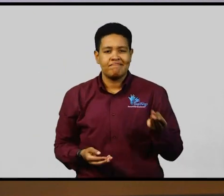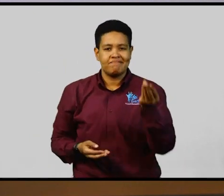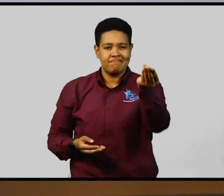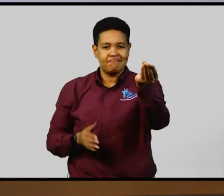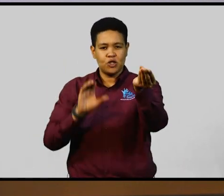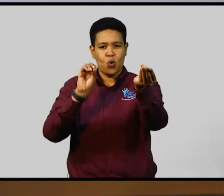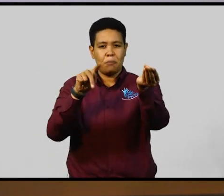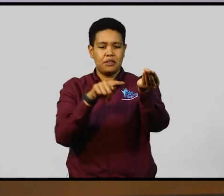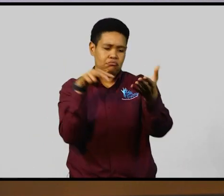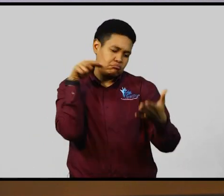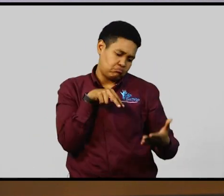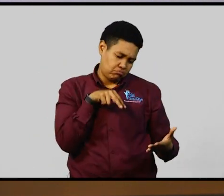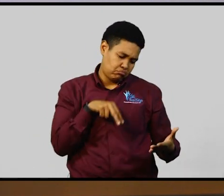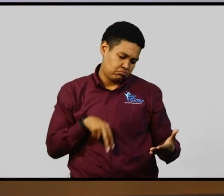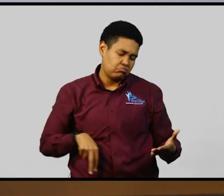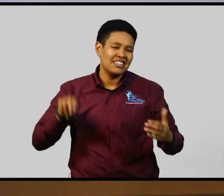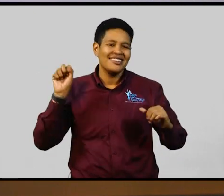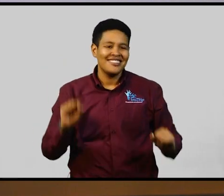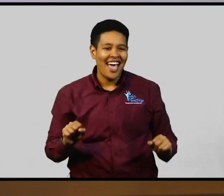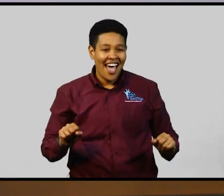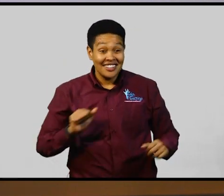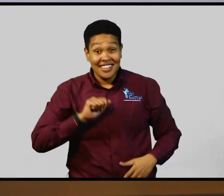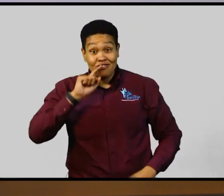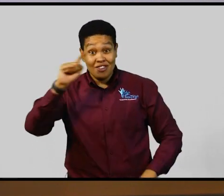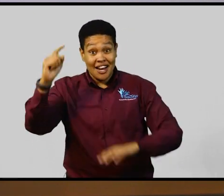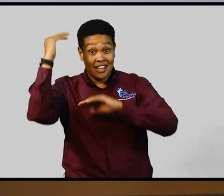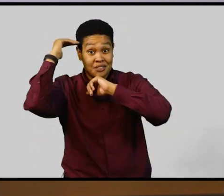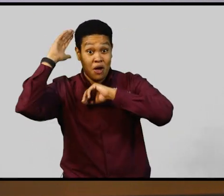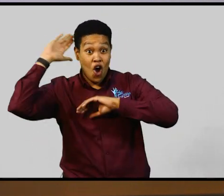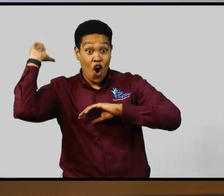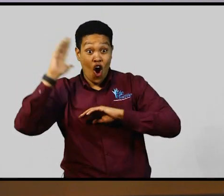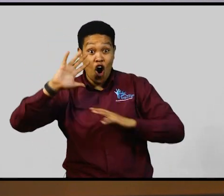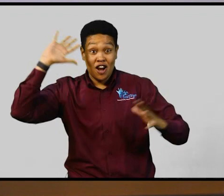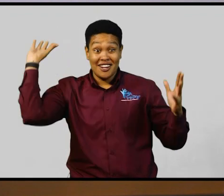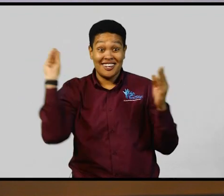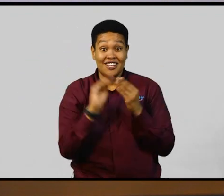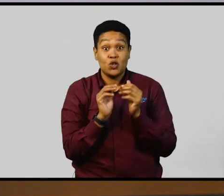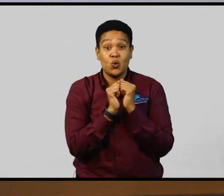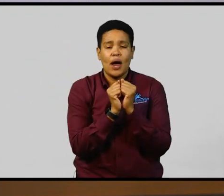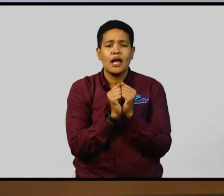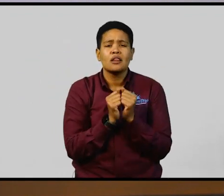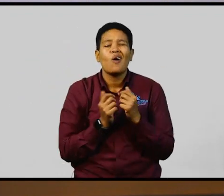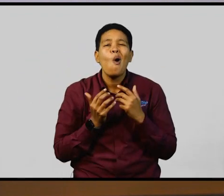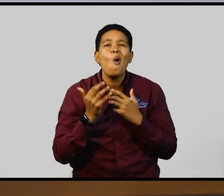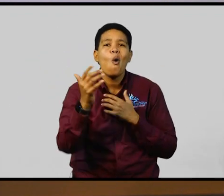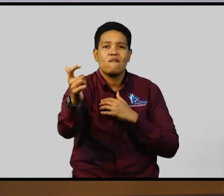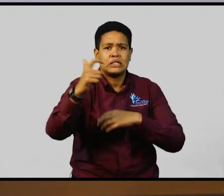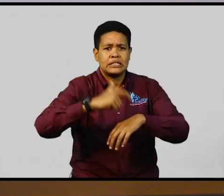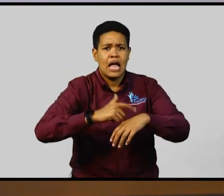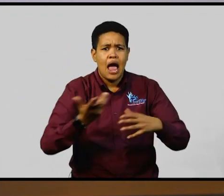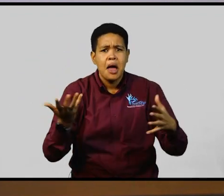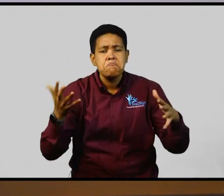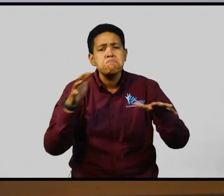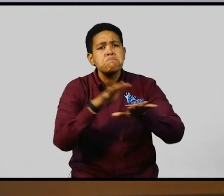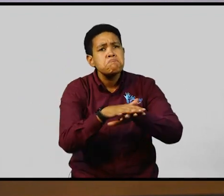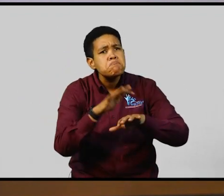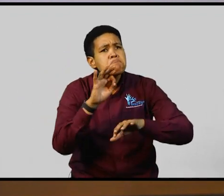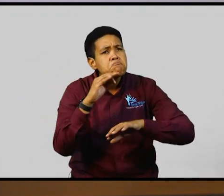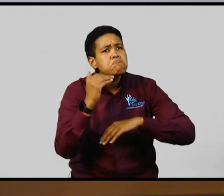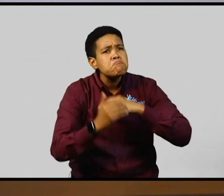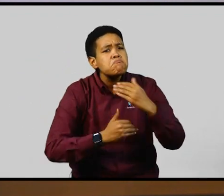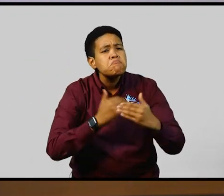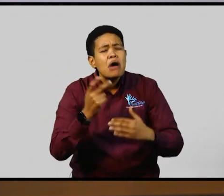I am anticipating all of this coming together over time and see a significant